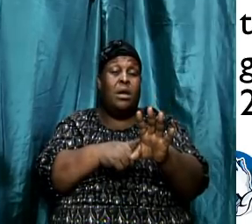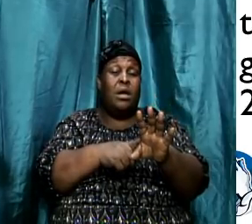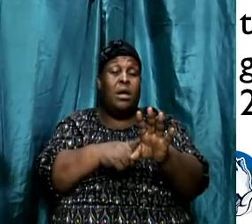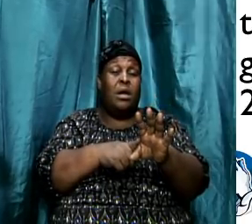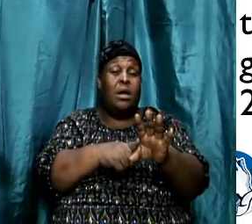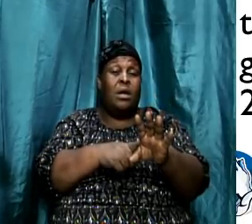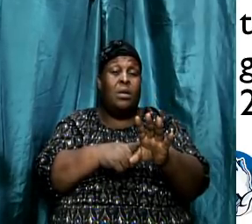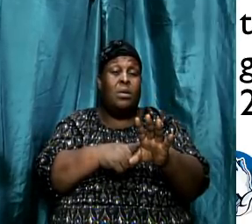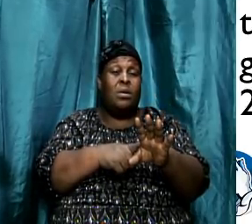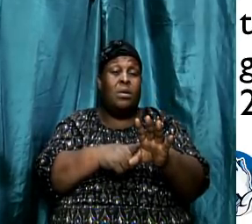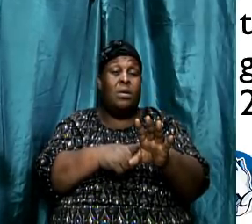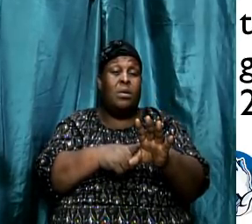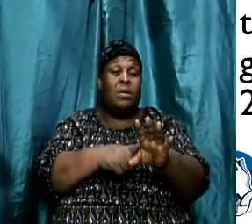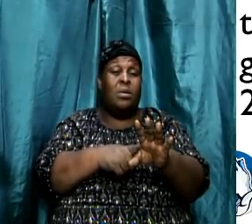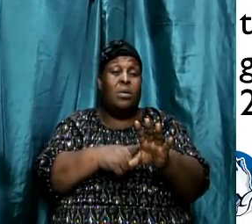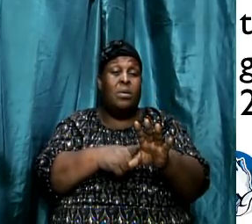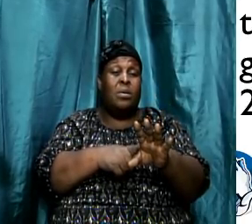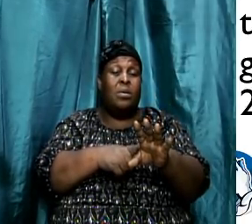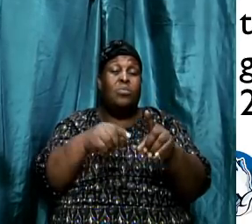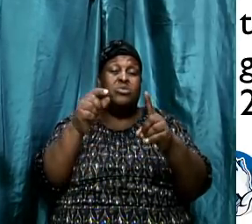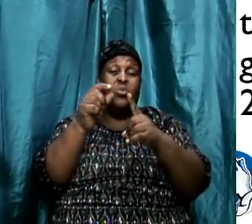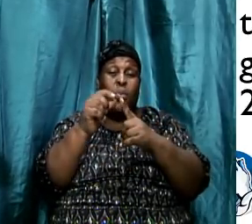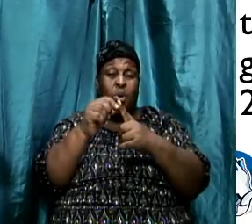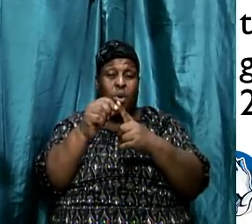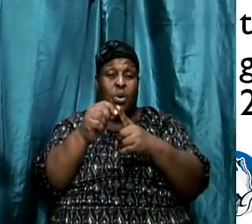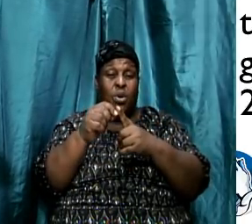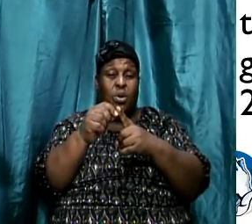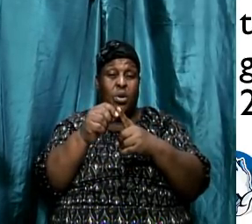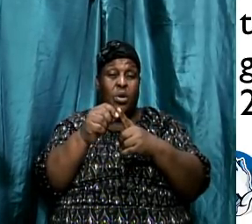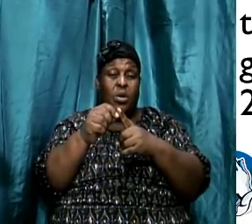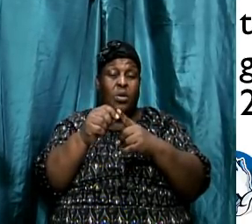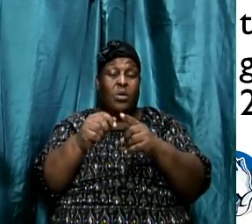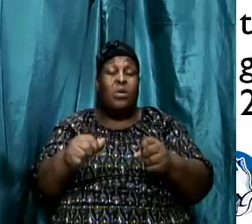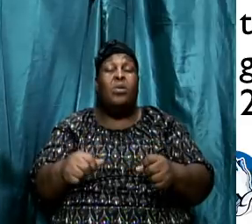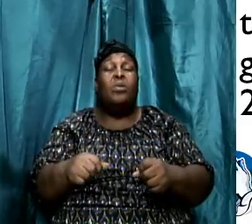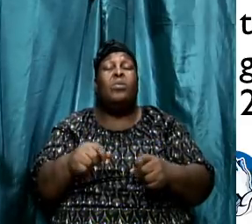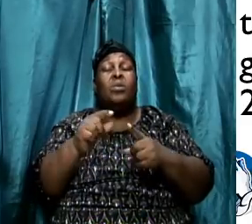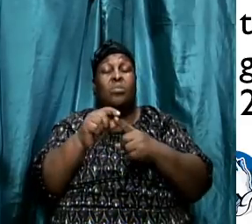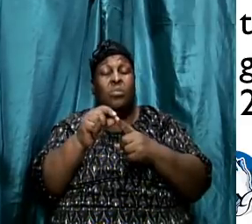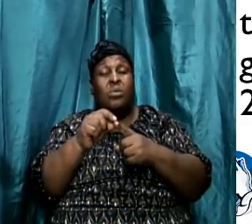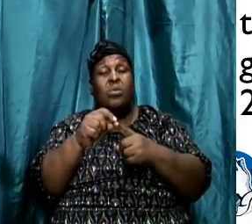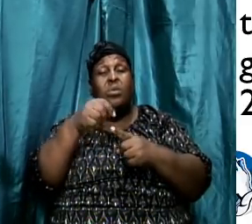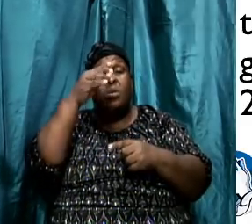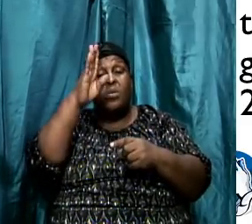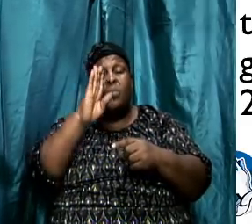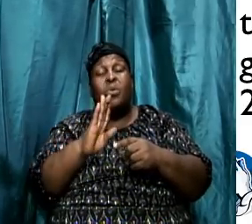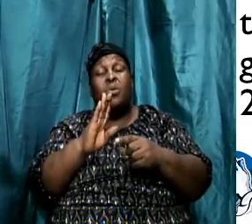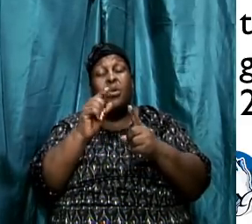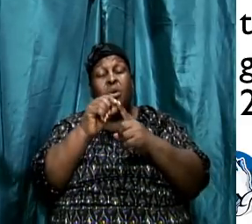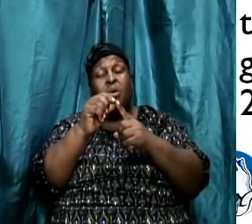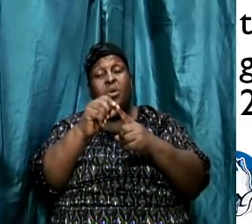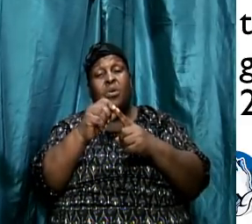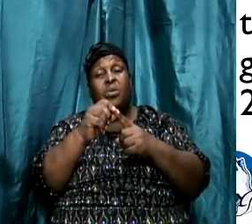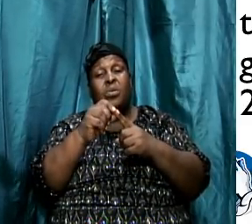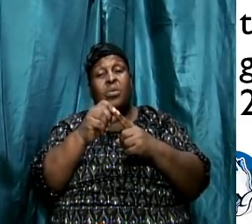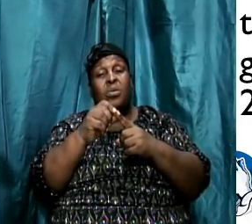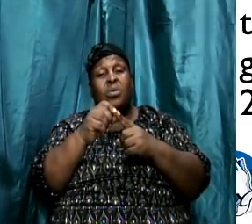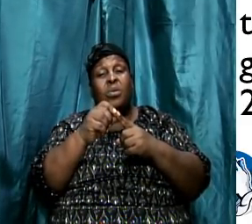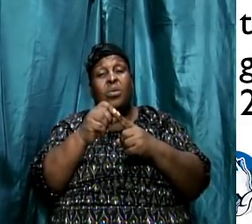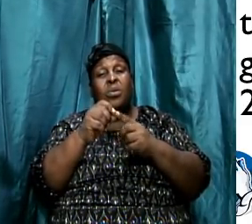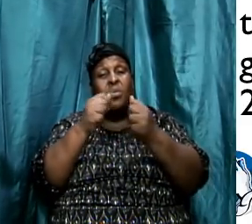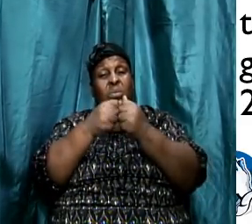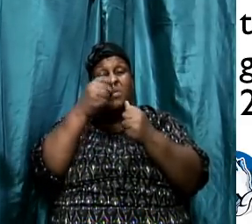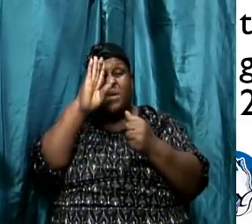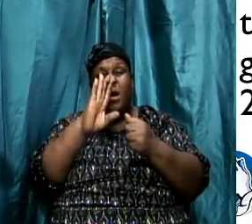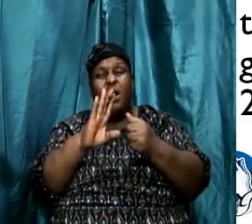was God. If you look in the Jehovah's Witness Bible, you see, In the beginning was the word, and the word was with God, and the word was a God.